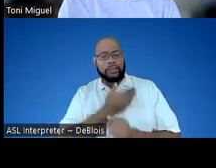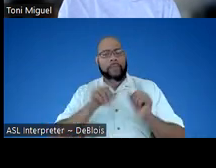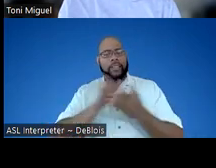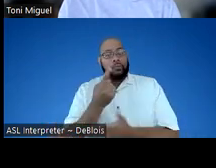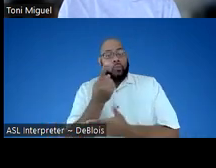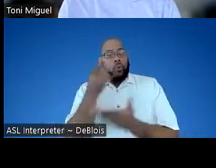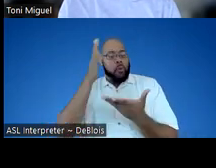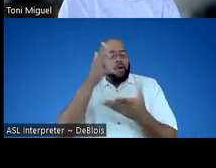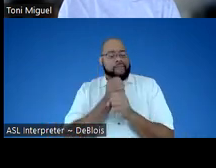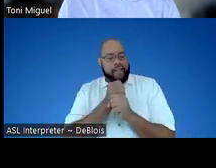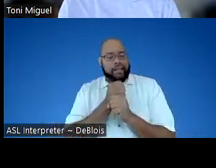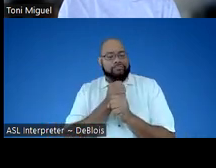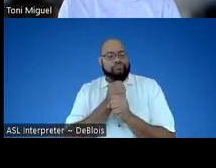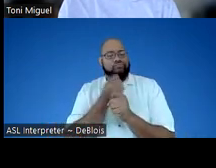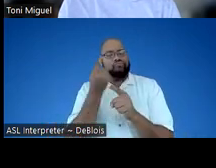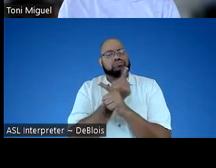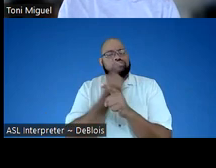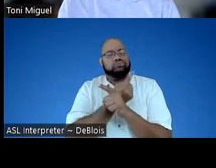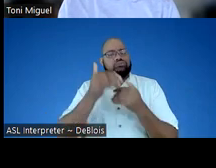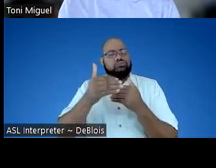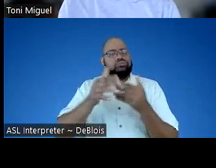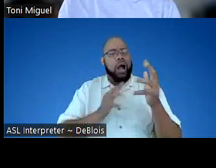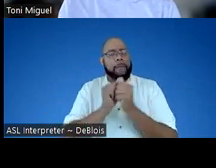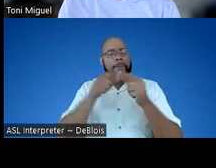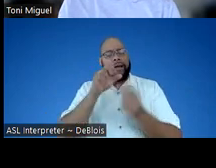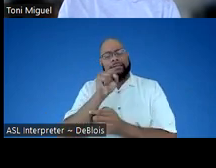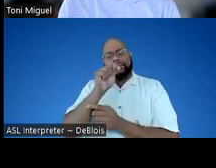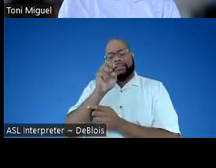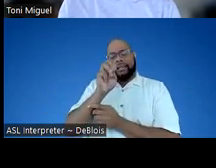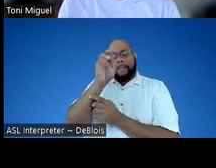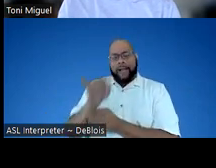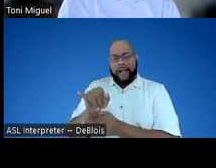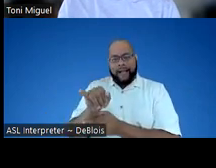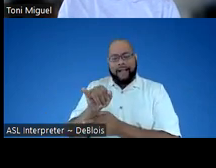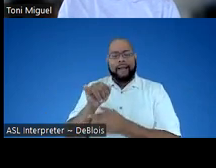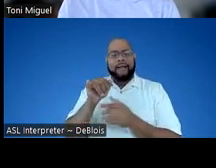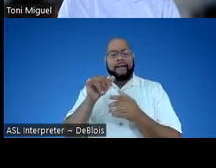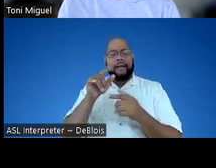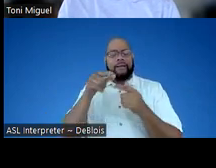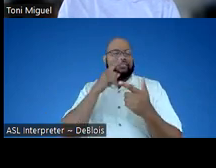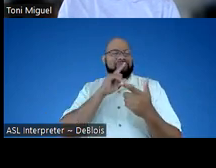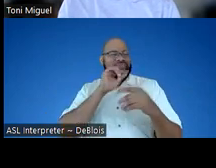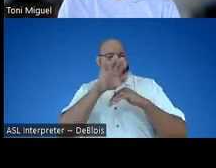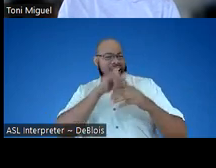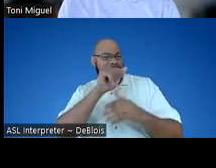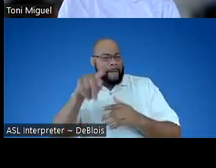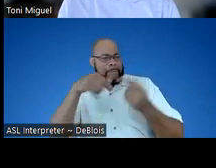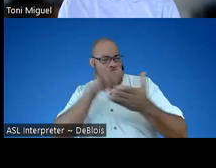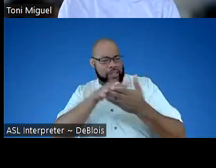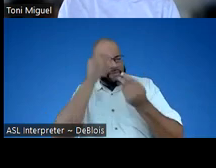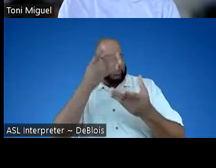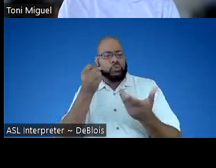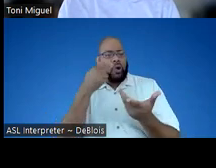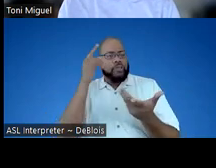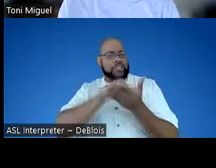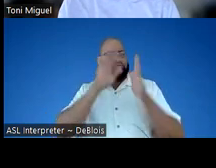one where you'll get sort of regular updates about STEMI. I think we sent the app out there. And so, yeah,